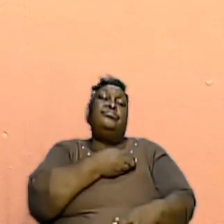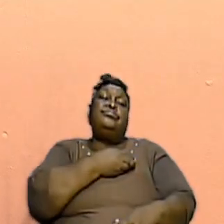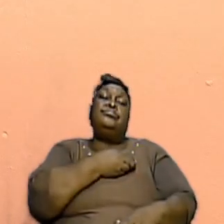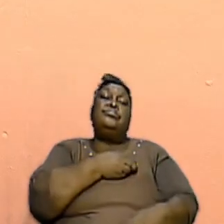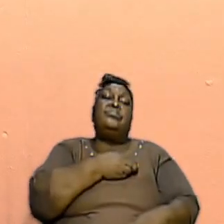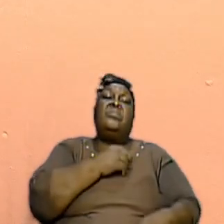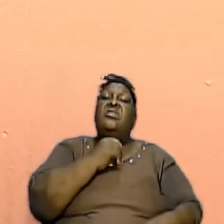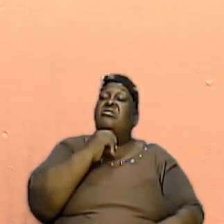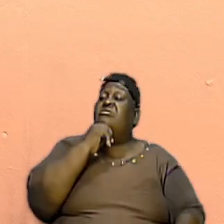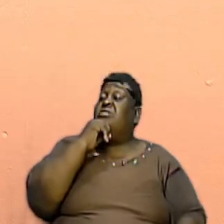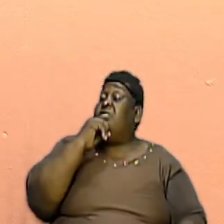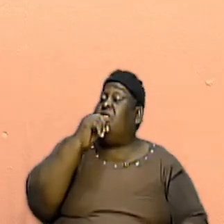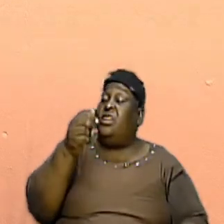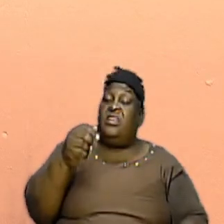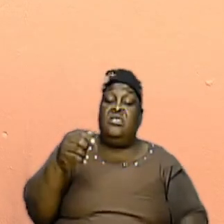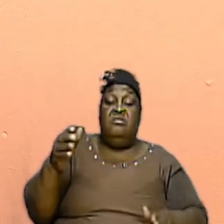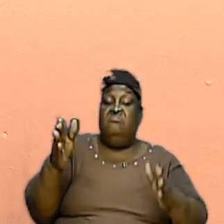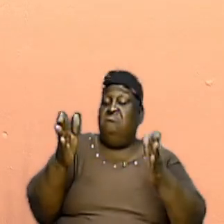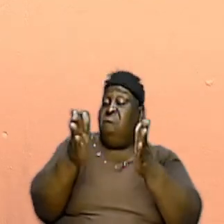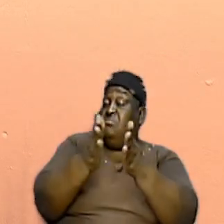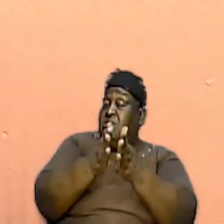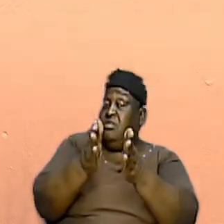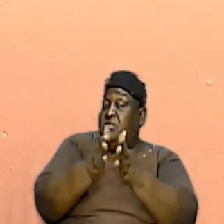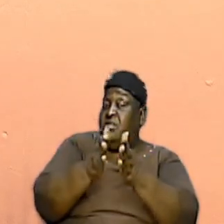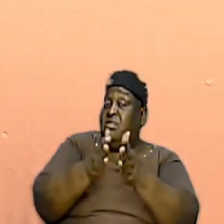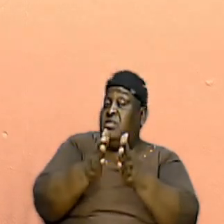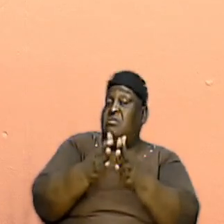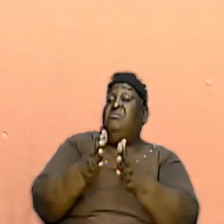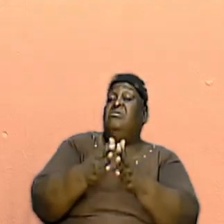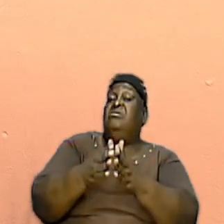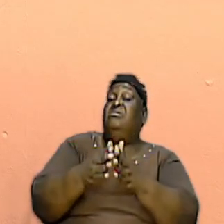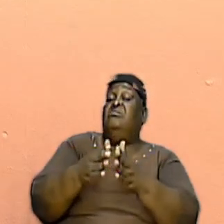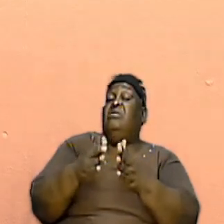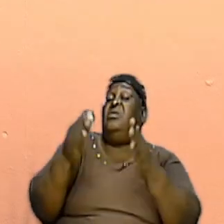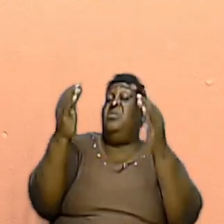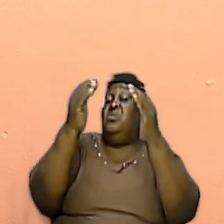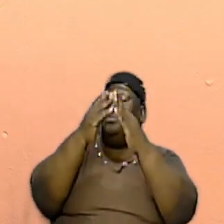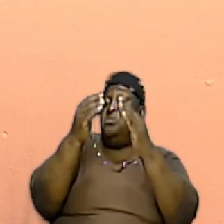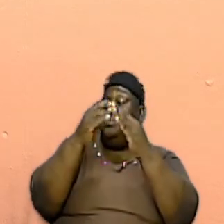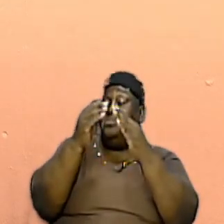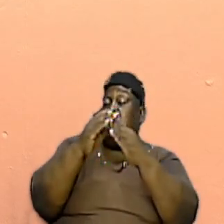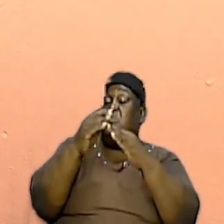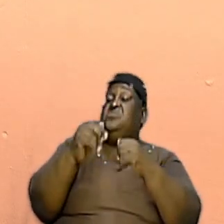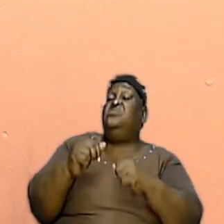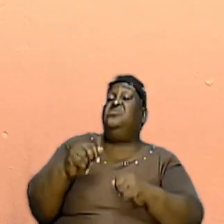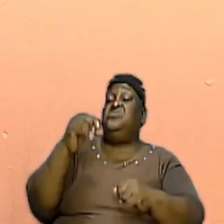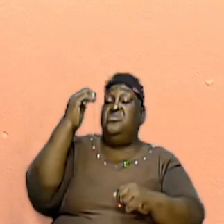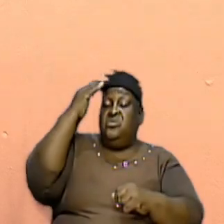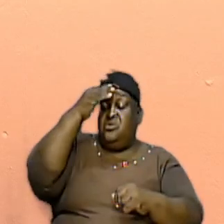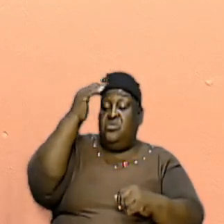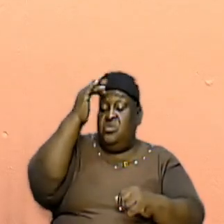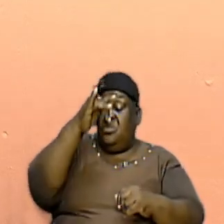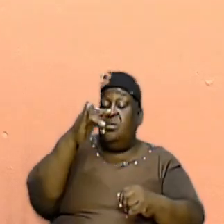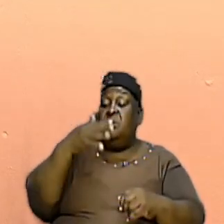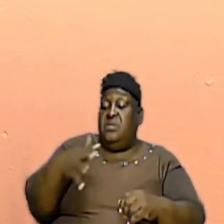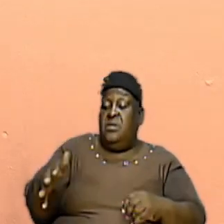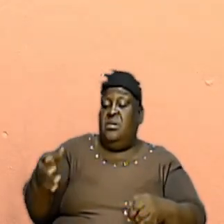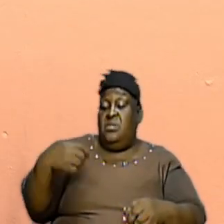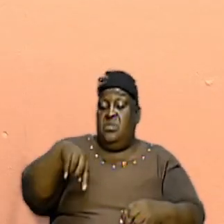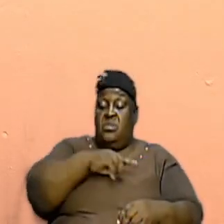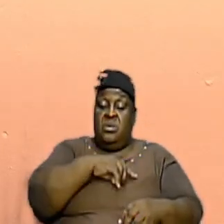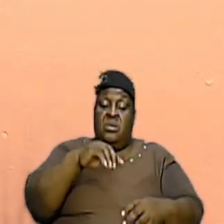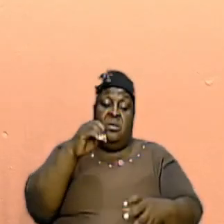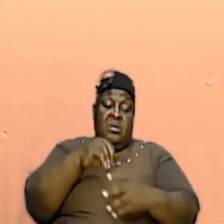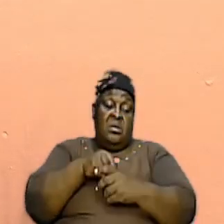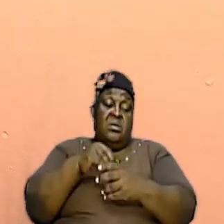a little dolly house joke thing we are in when we talk about the church some folks take it